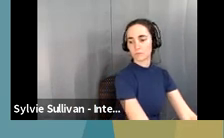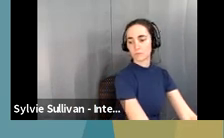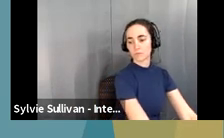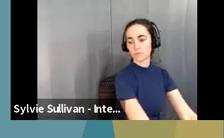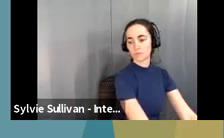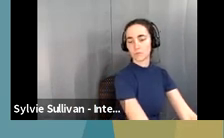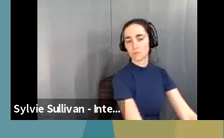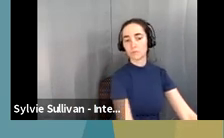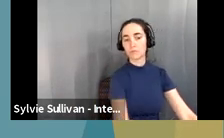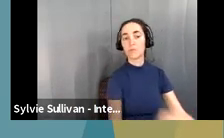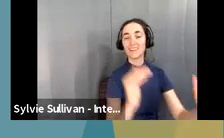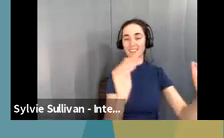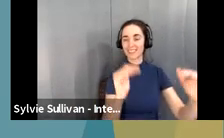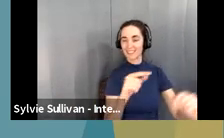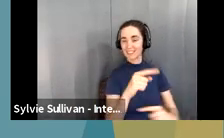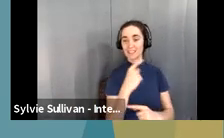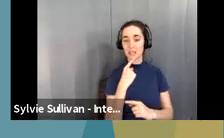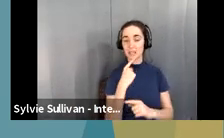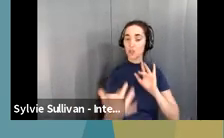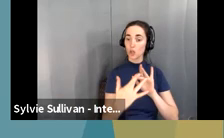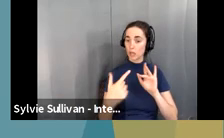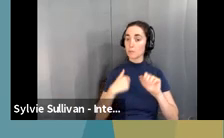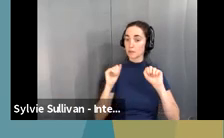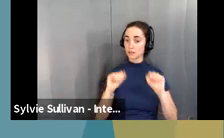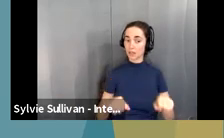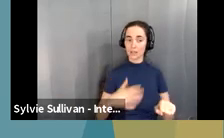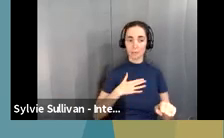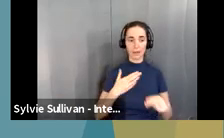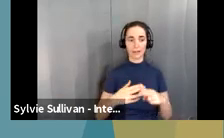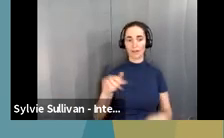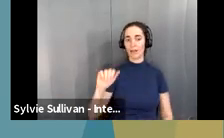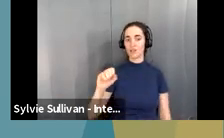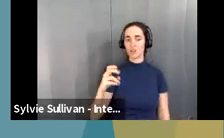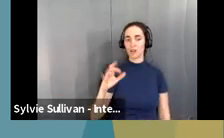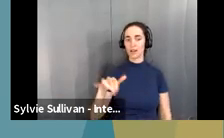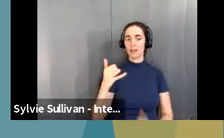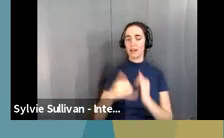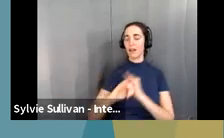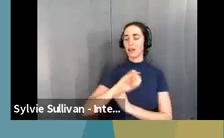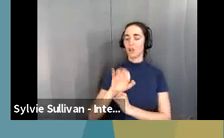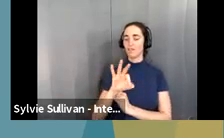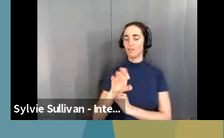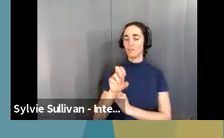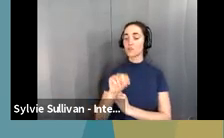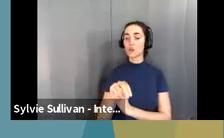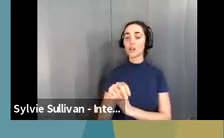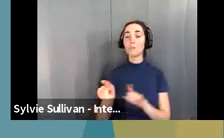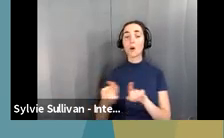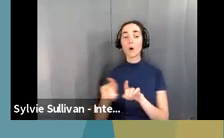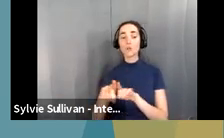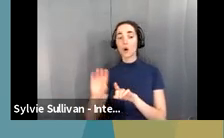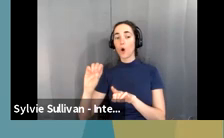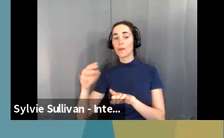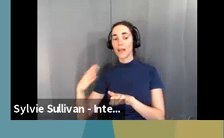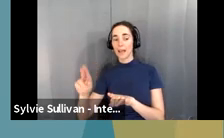All right, and so feel, like I said, feel free to reach out to me that my name is Ashley Jefferson, but our, um, OBH Assistant Secretary,